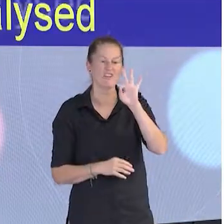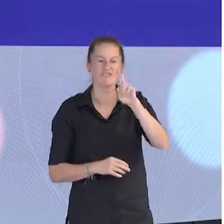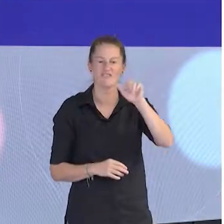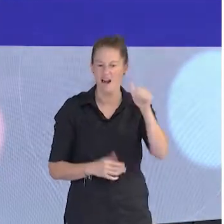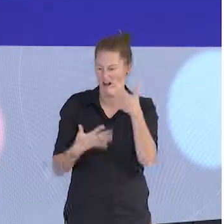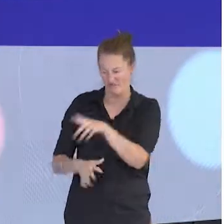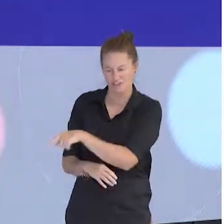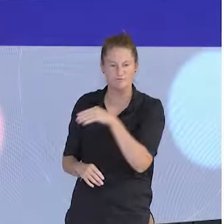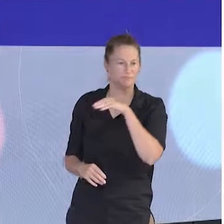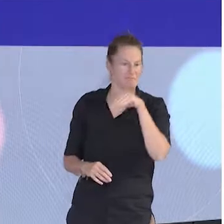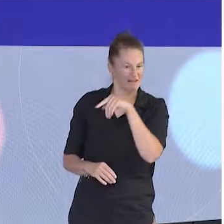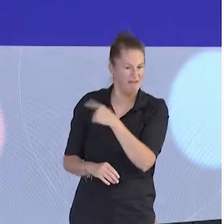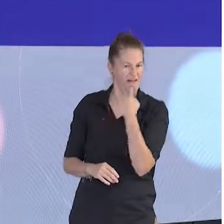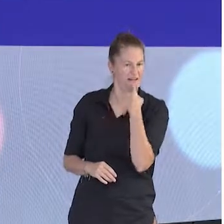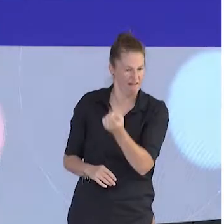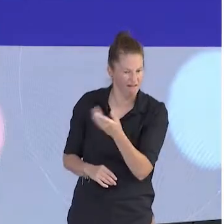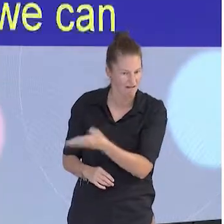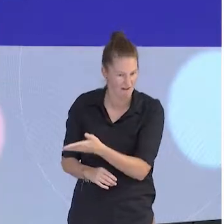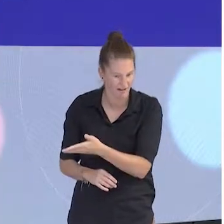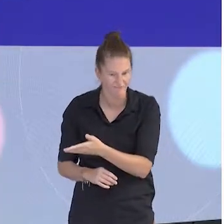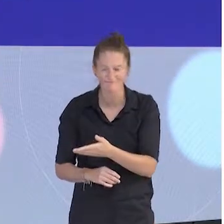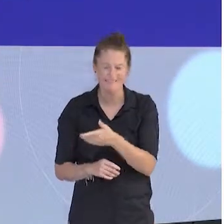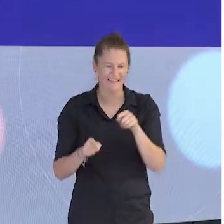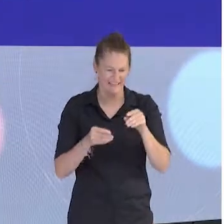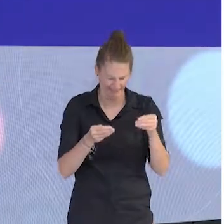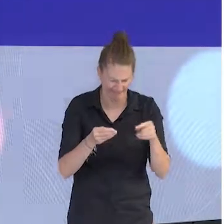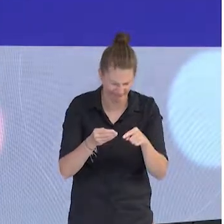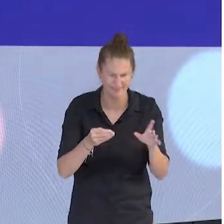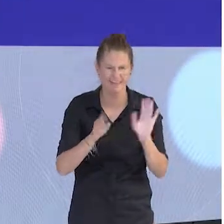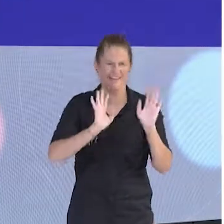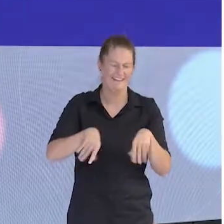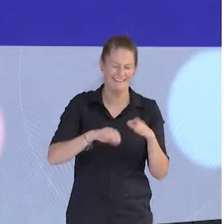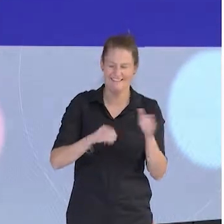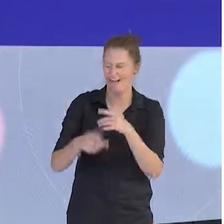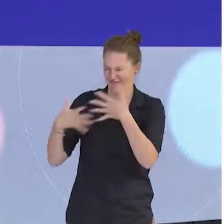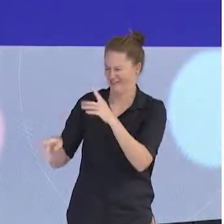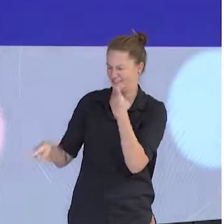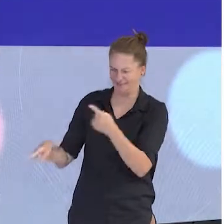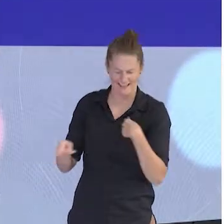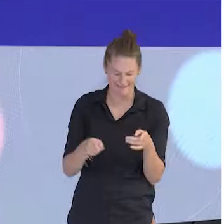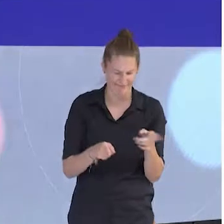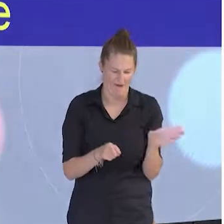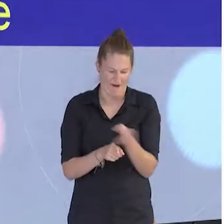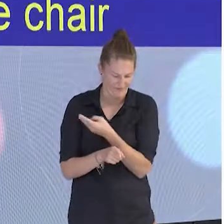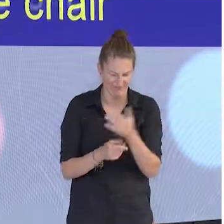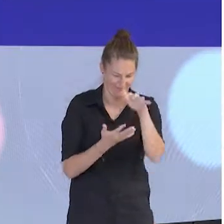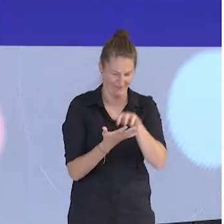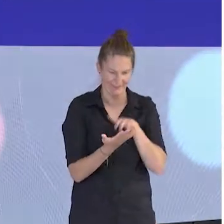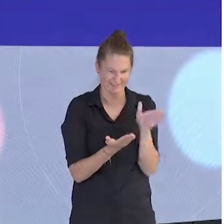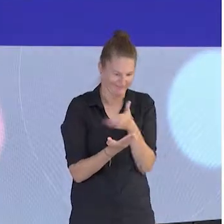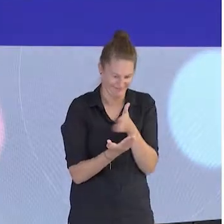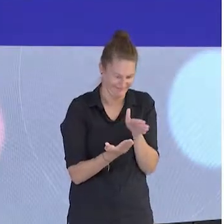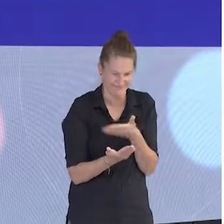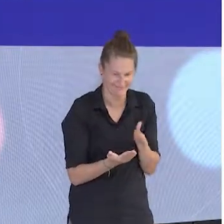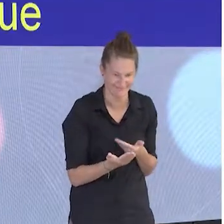So we can continue from there. So I would like to call as the chair for everyone to continue to be